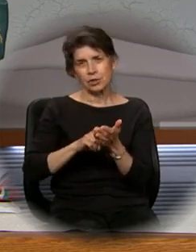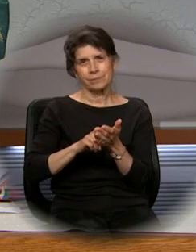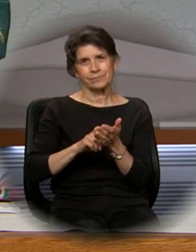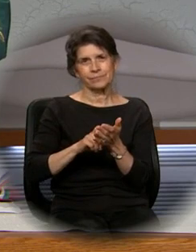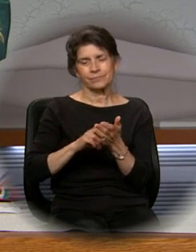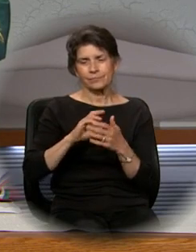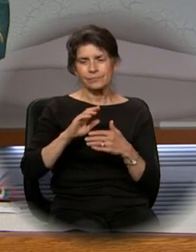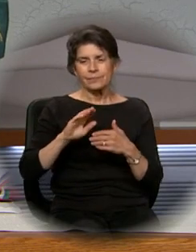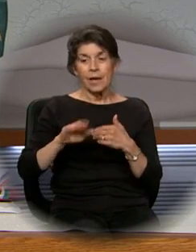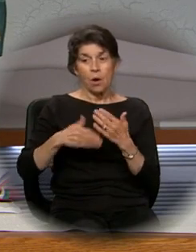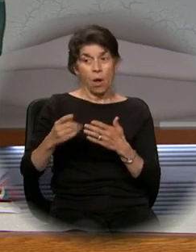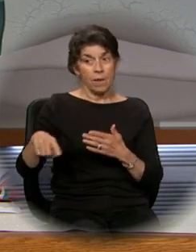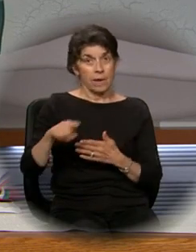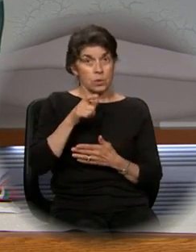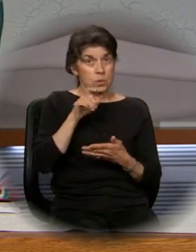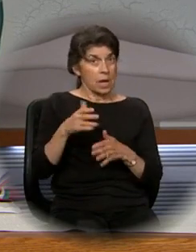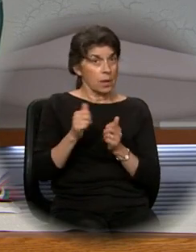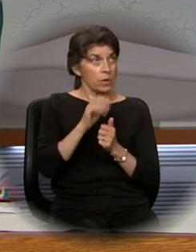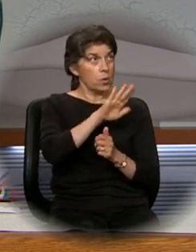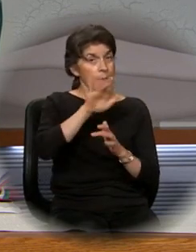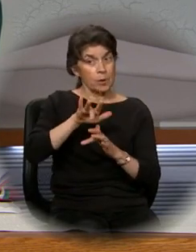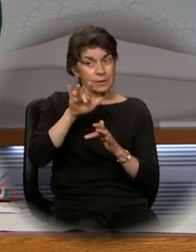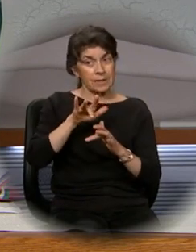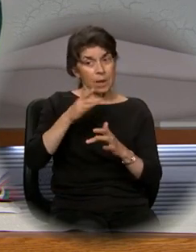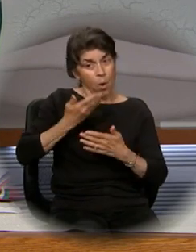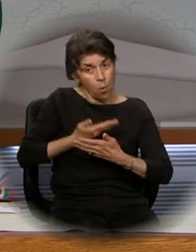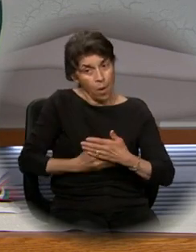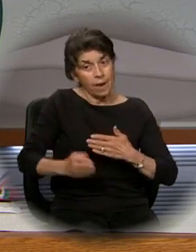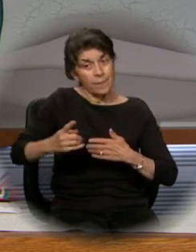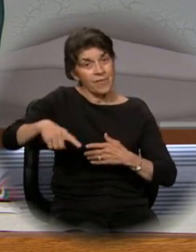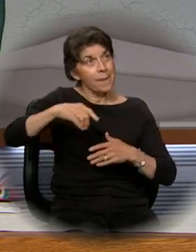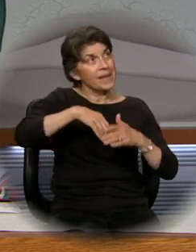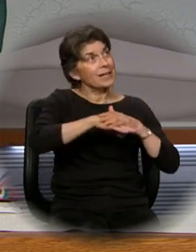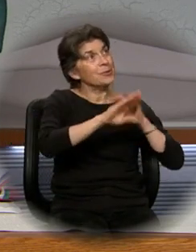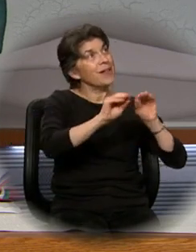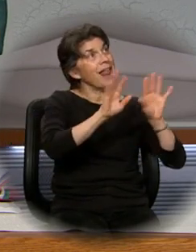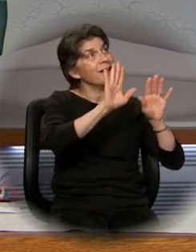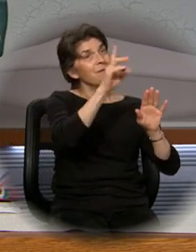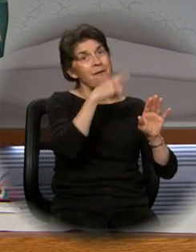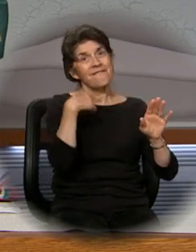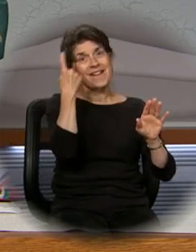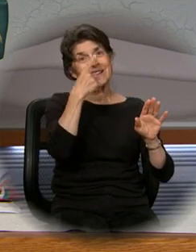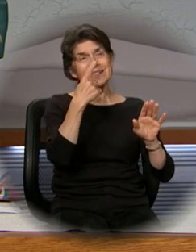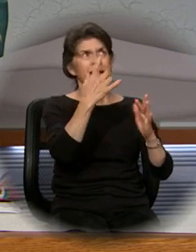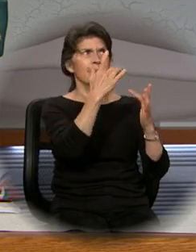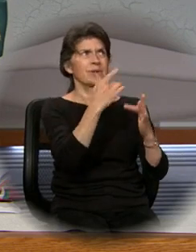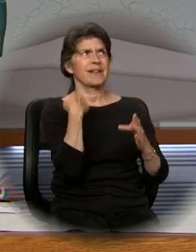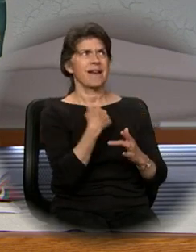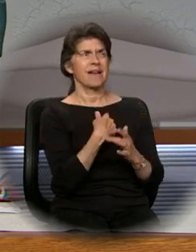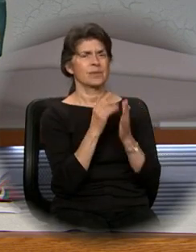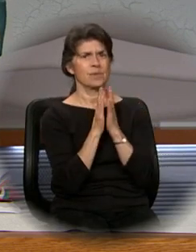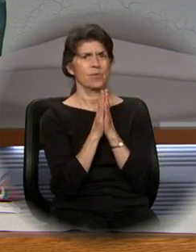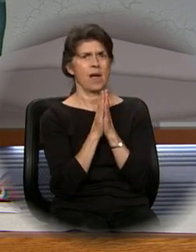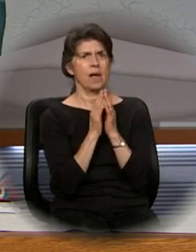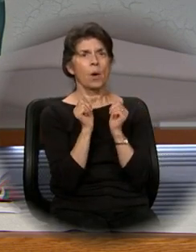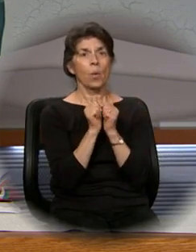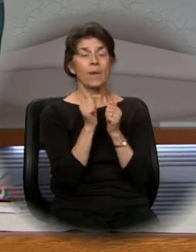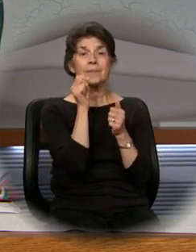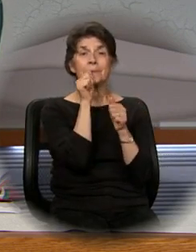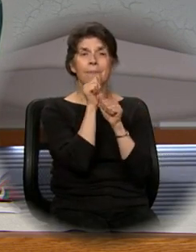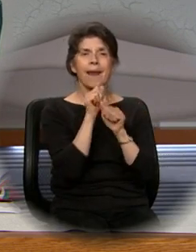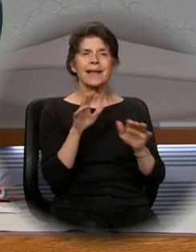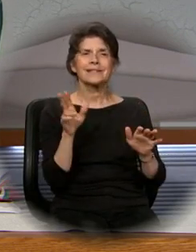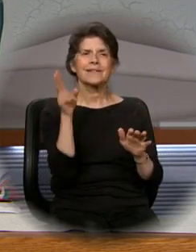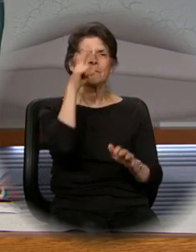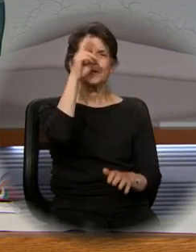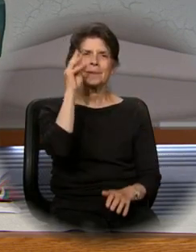mercy. Welcome them into the light of your face. Have mercy on us all, we pray, that with the blessed Virgin Mary,